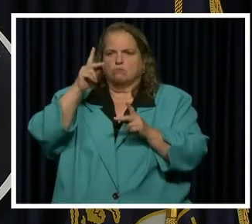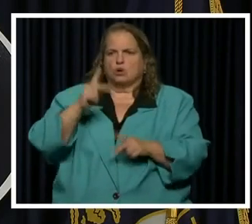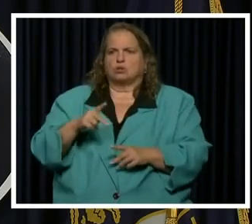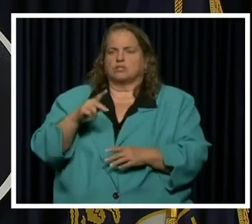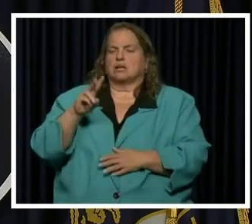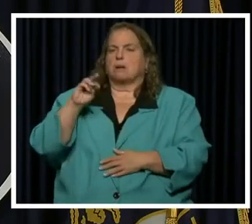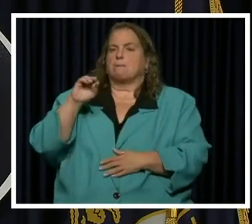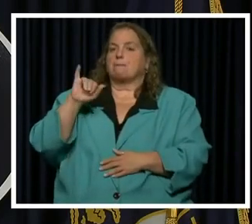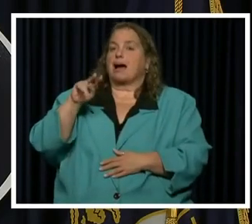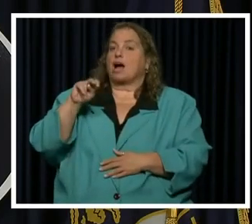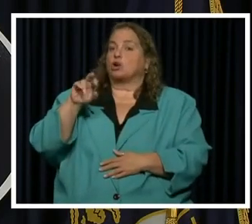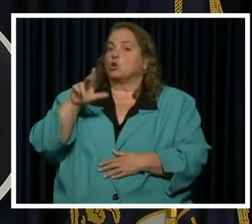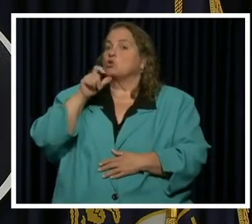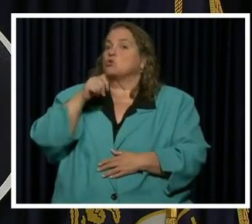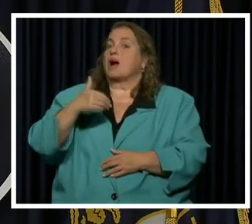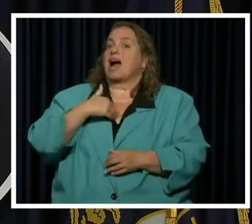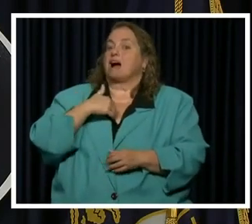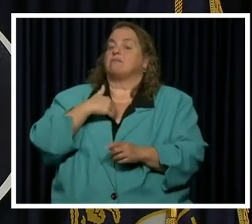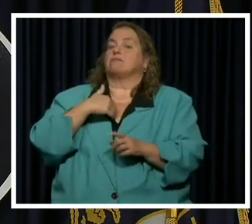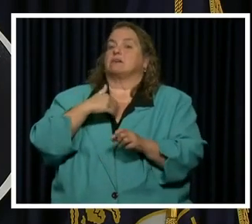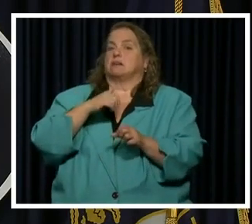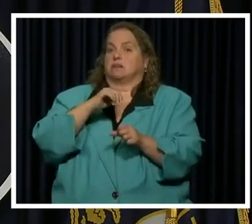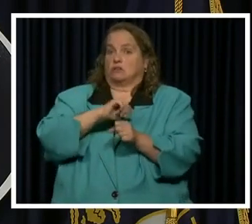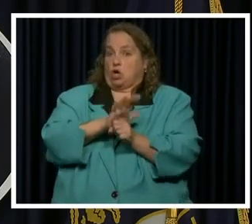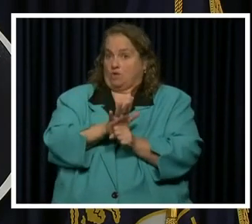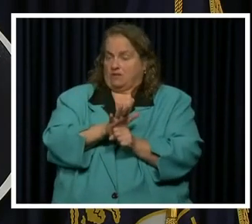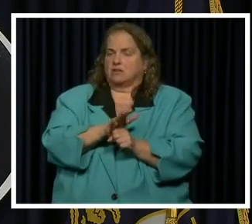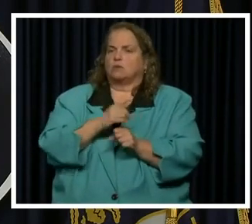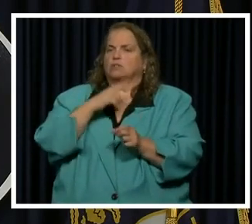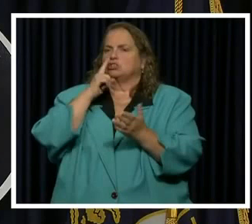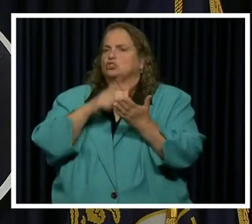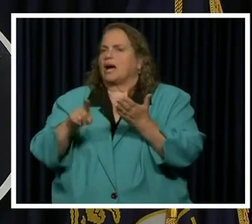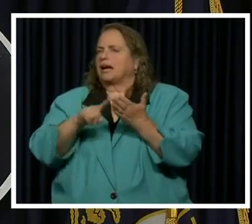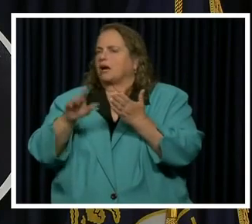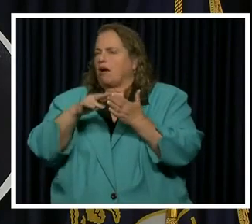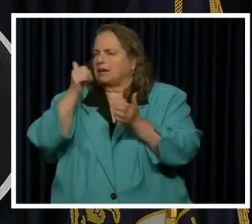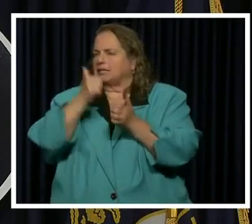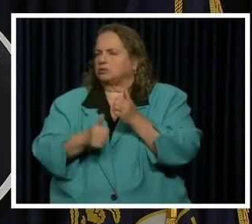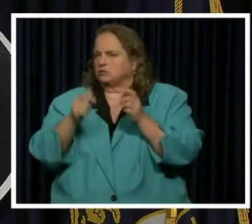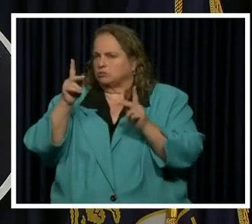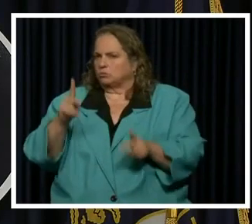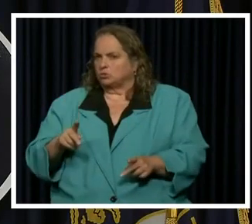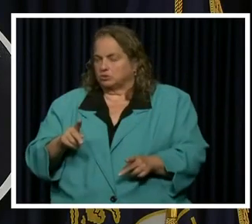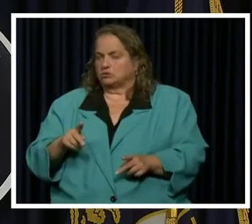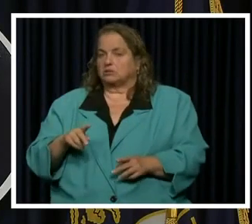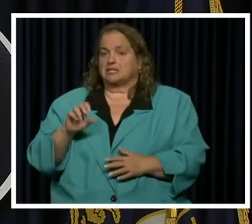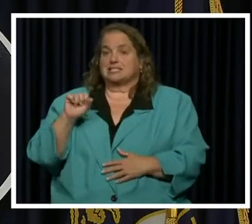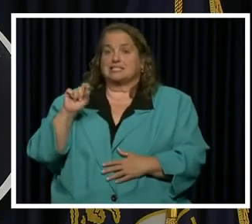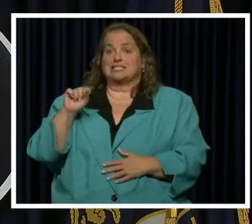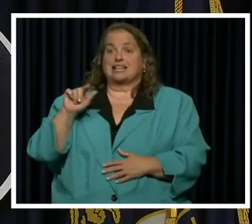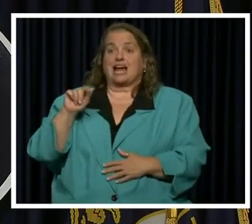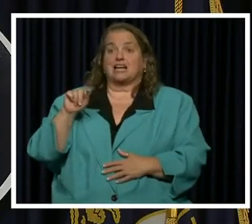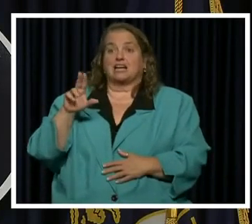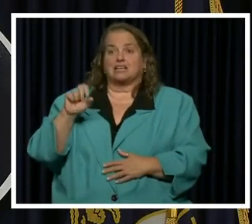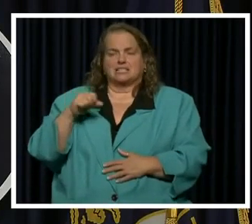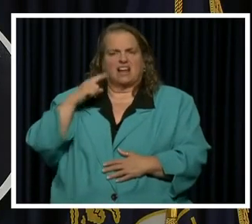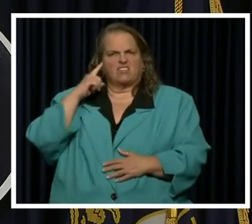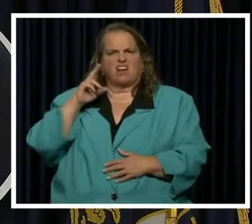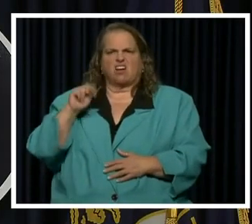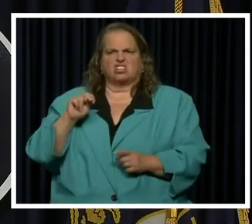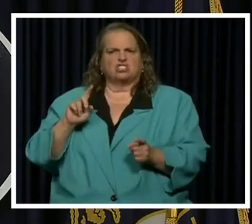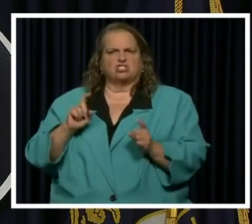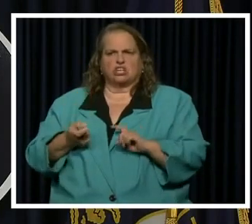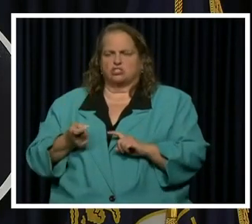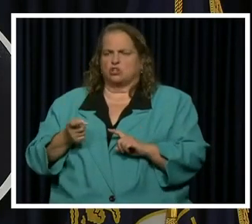positive test and we're going to check on them. The status, I believe is is generally unchanged. Um, the